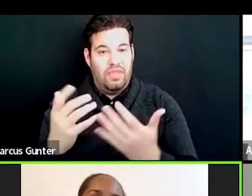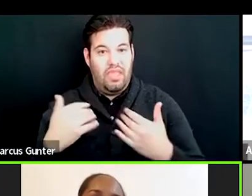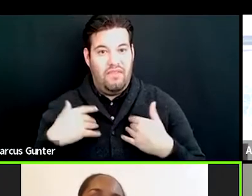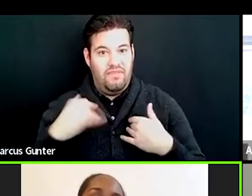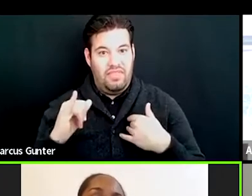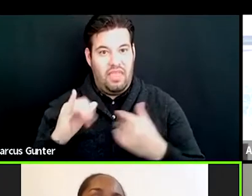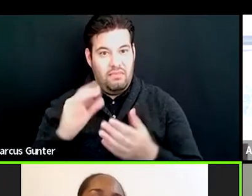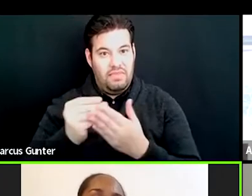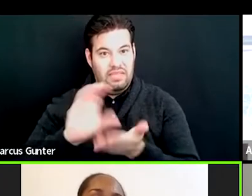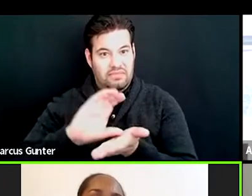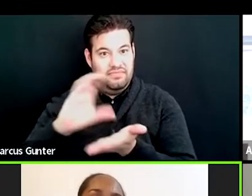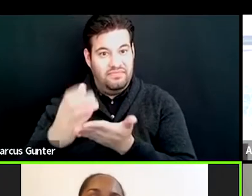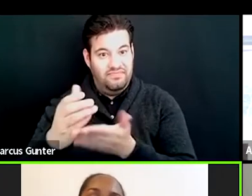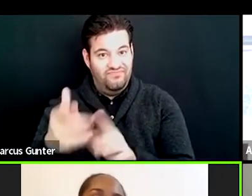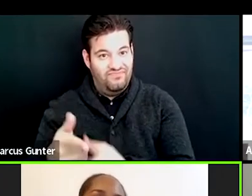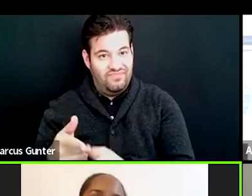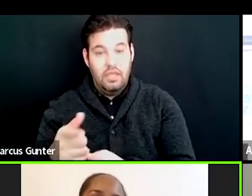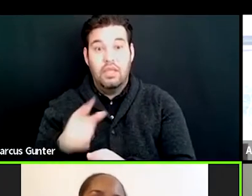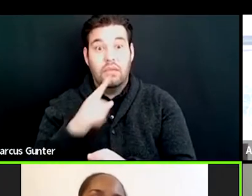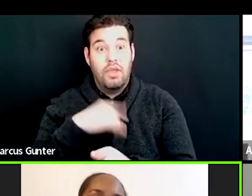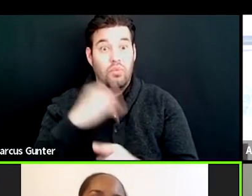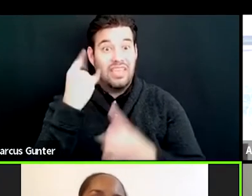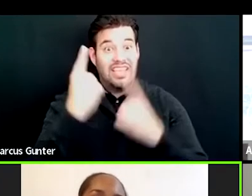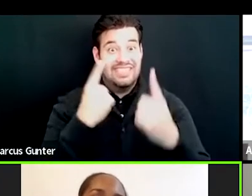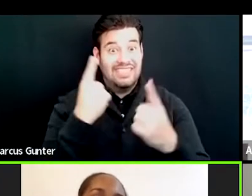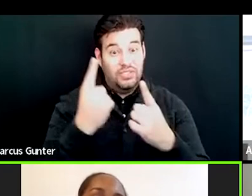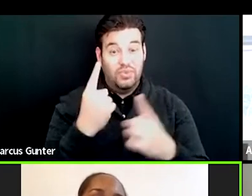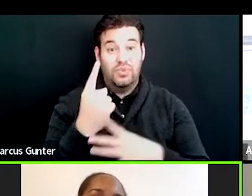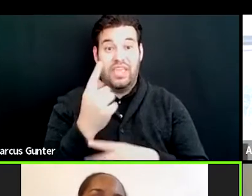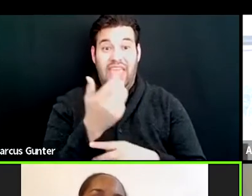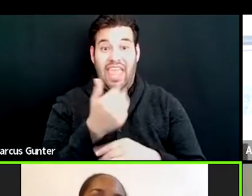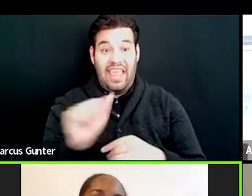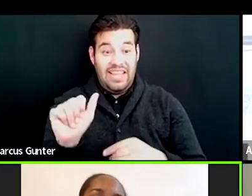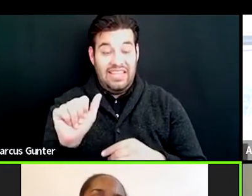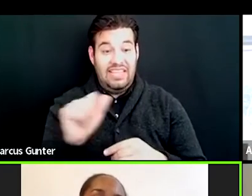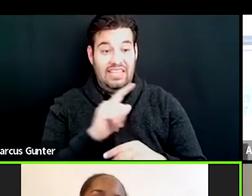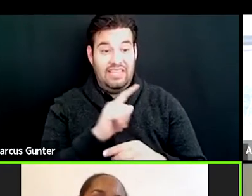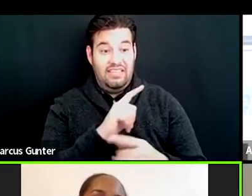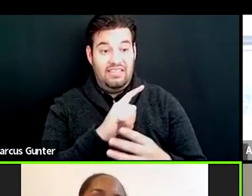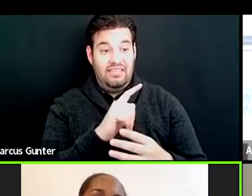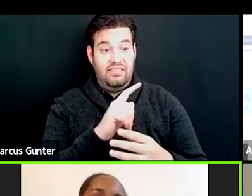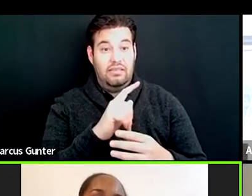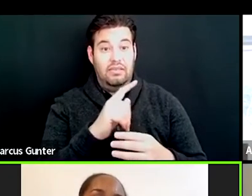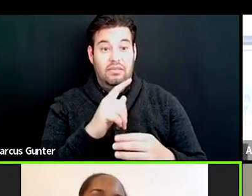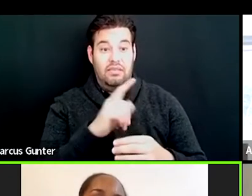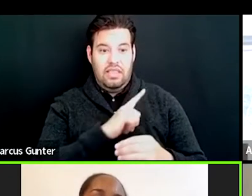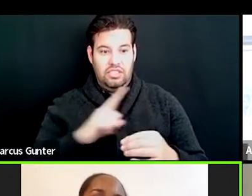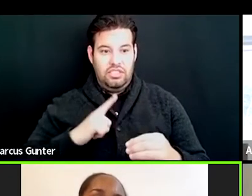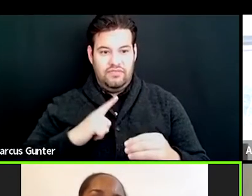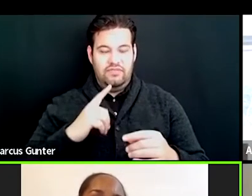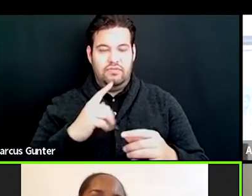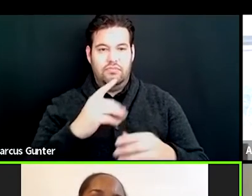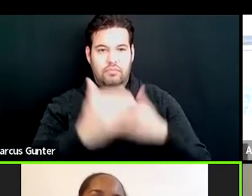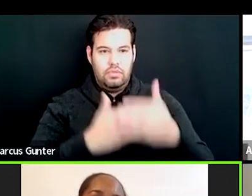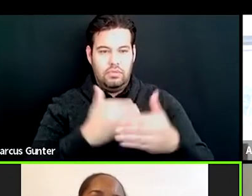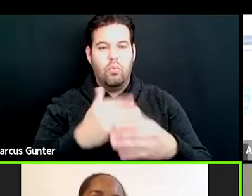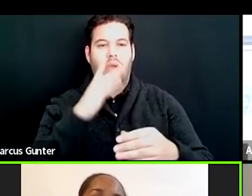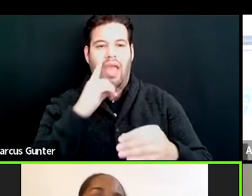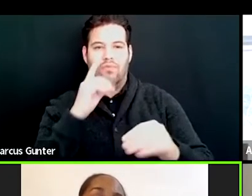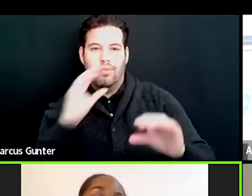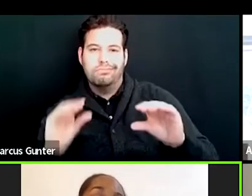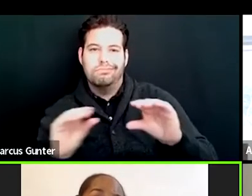legislation that requires any kind of public engagement component, it's really important that we build in sufficient dollars